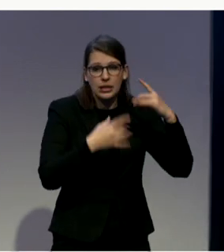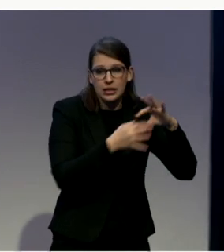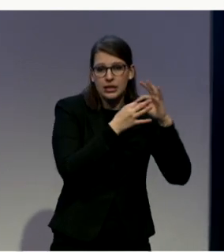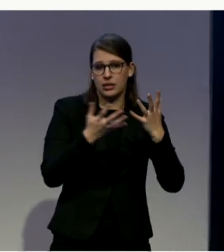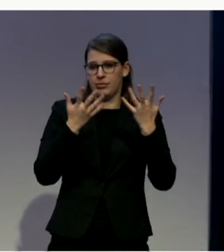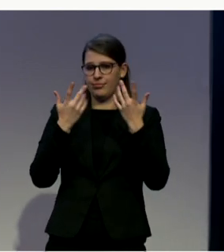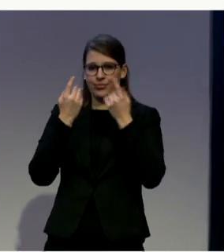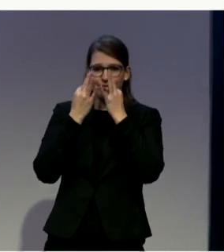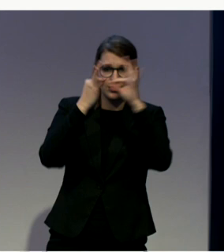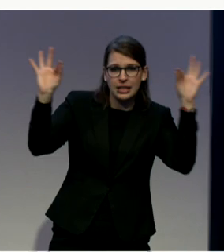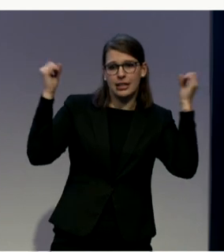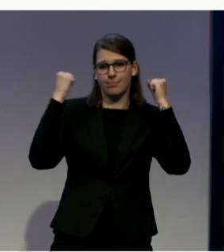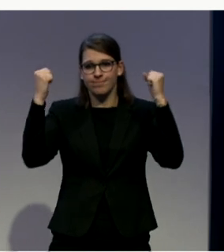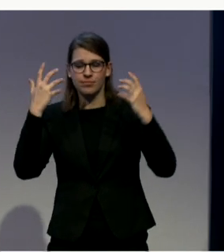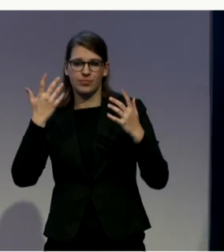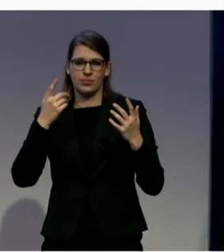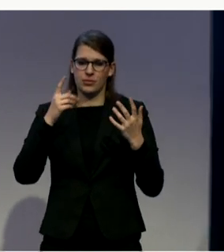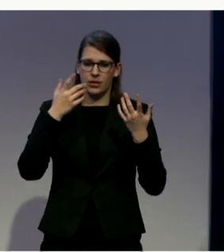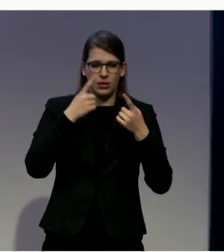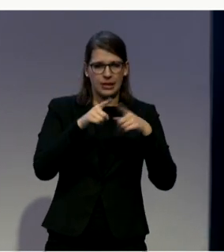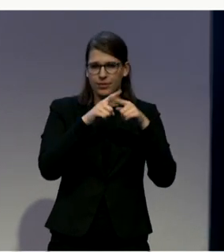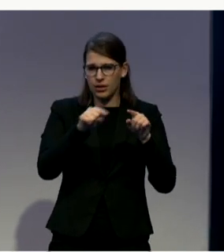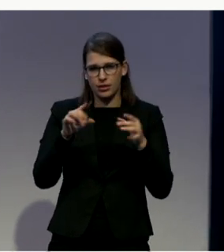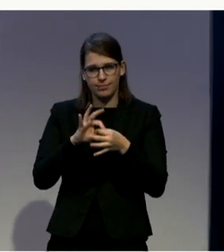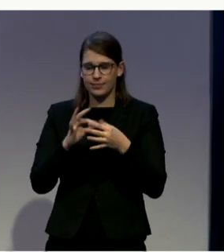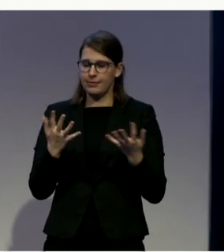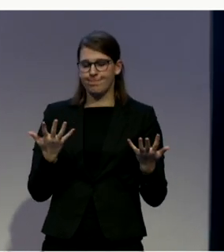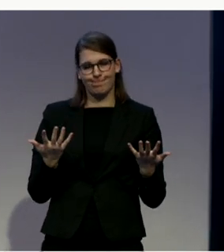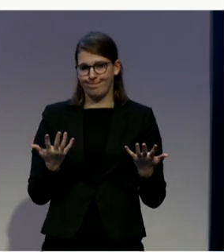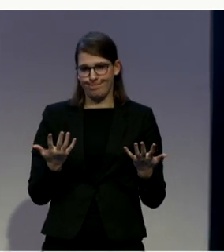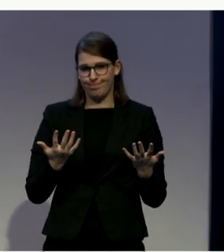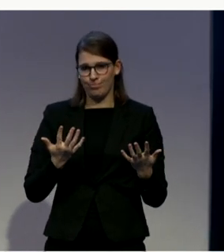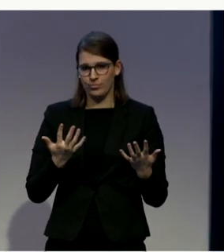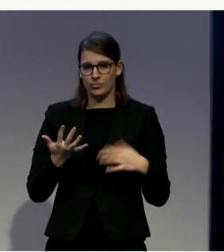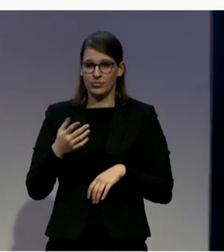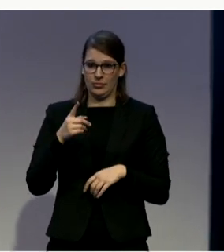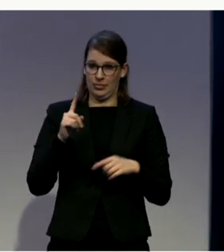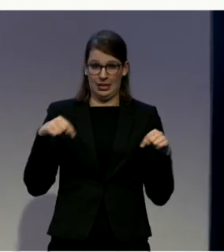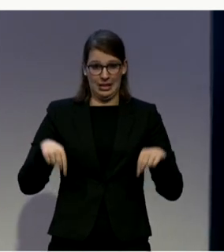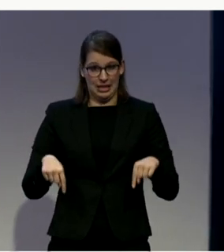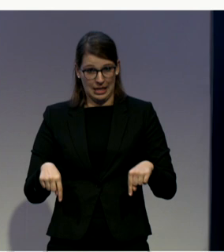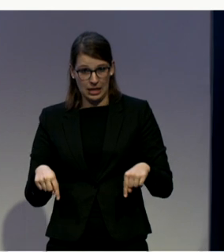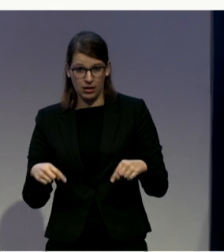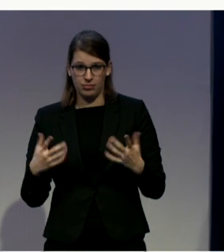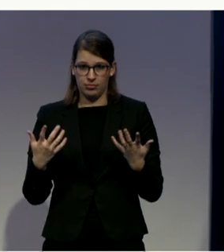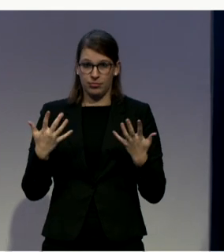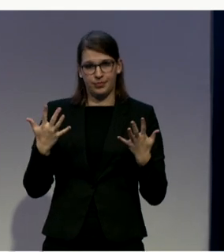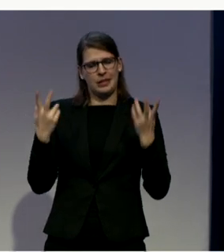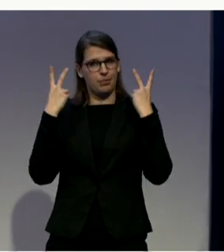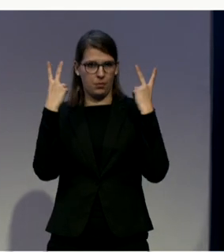I mean, everything that is happening here is very important. And I have been